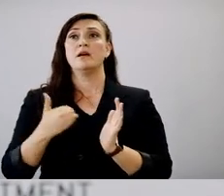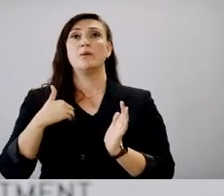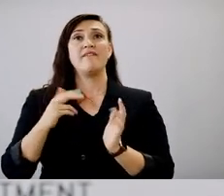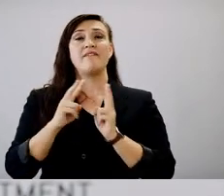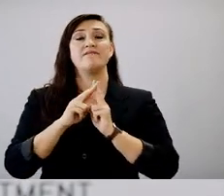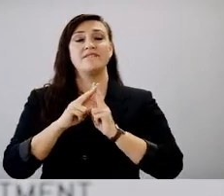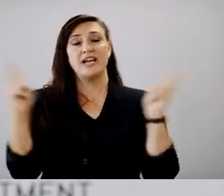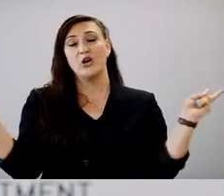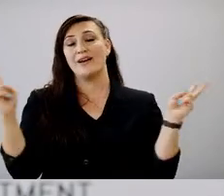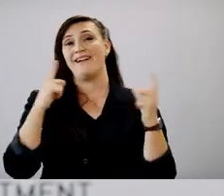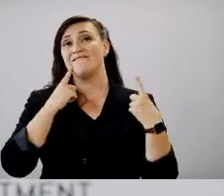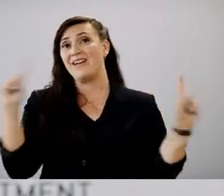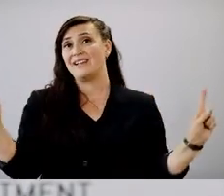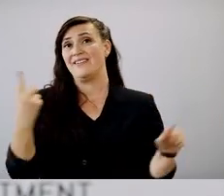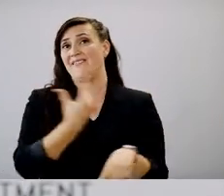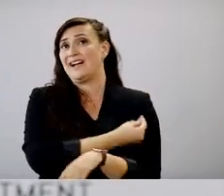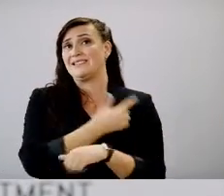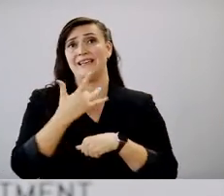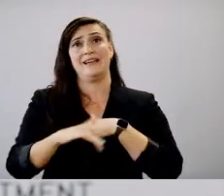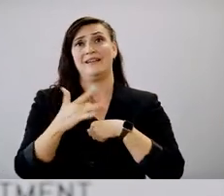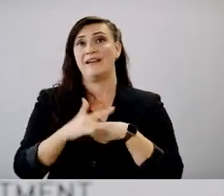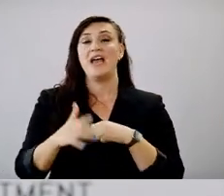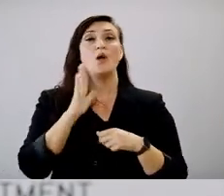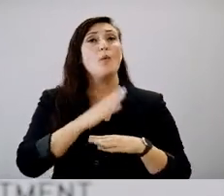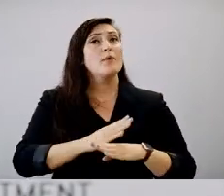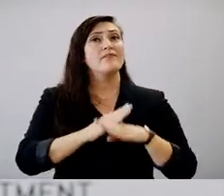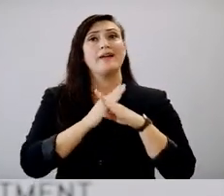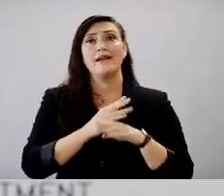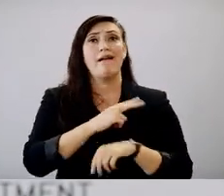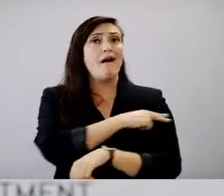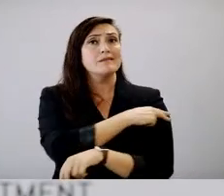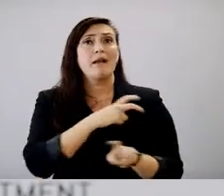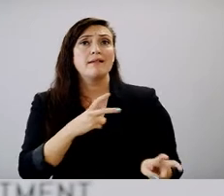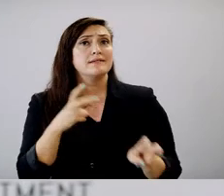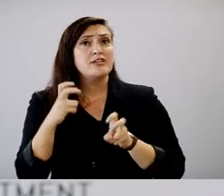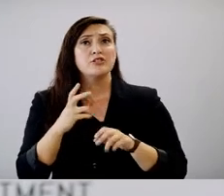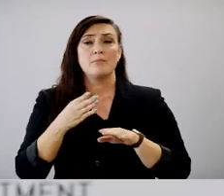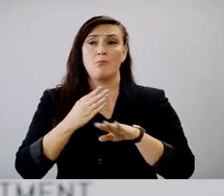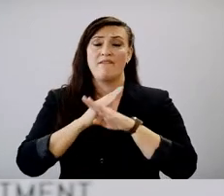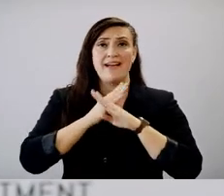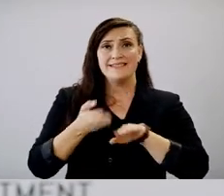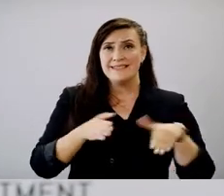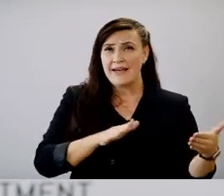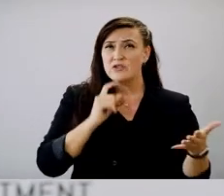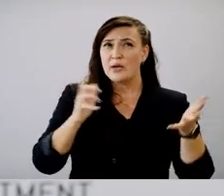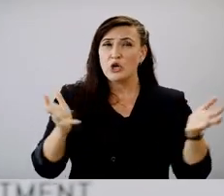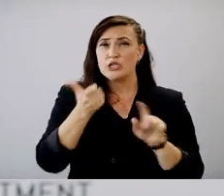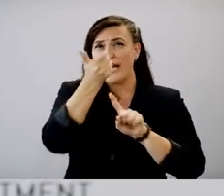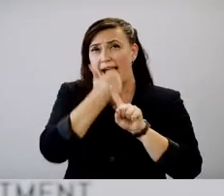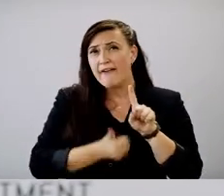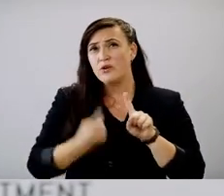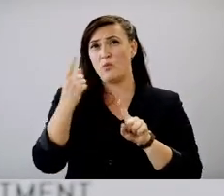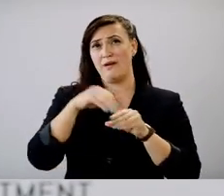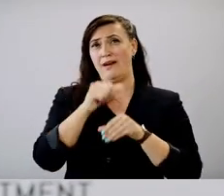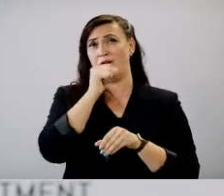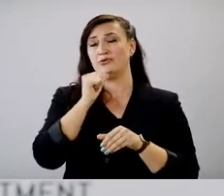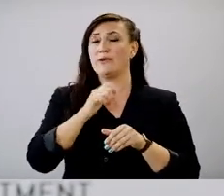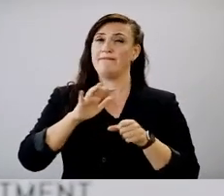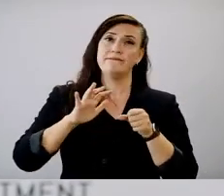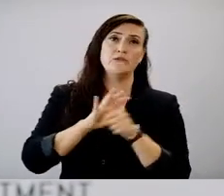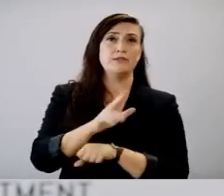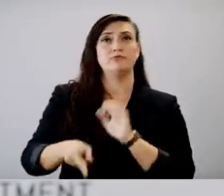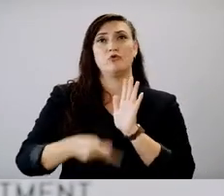highly effective vaccine that prevents hospitalizations and death. And we are encouraging every Arizonan to be fully